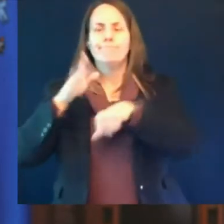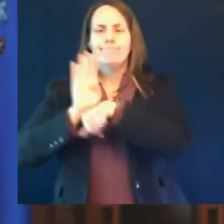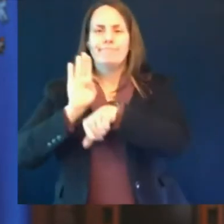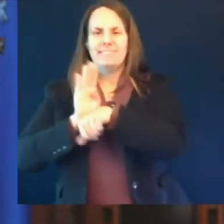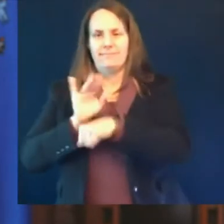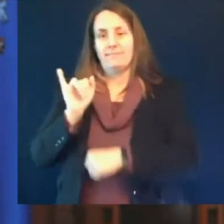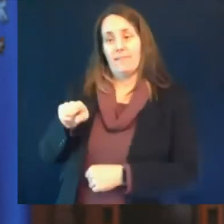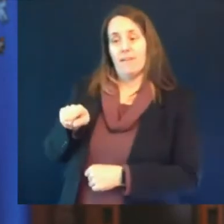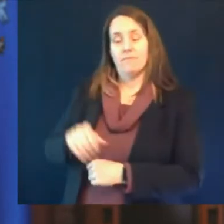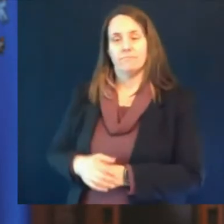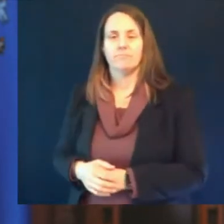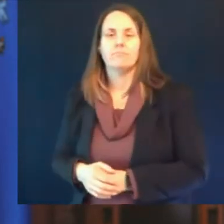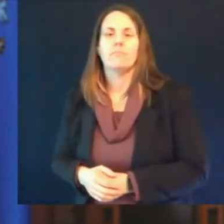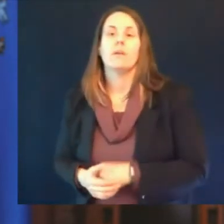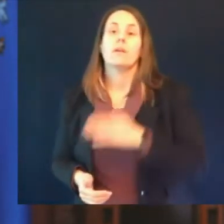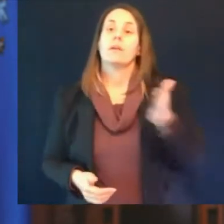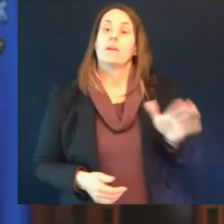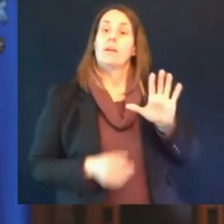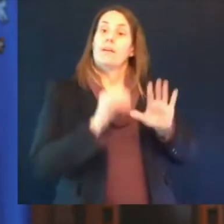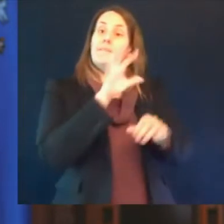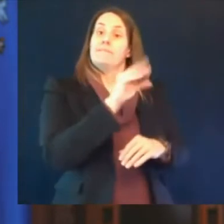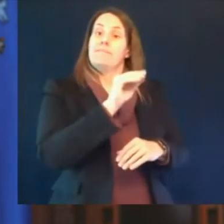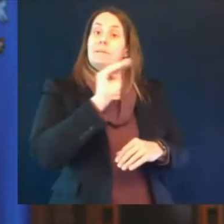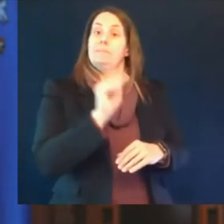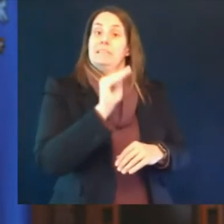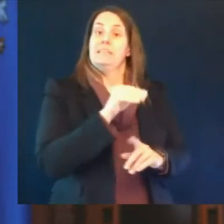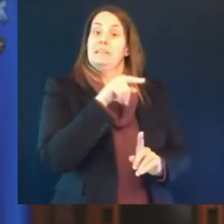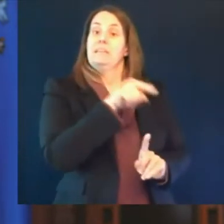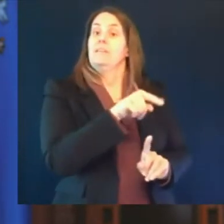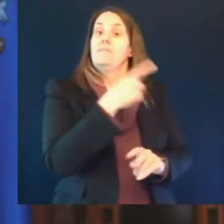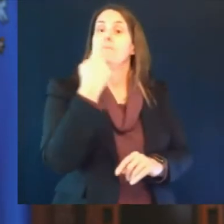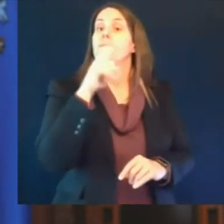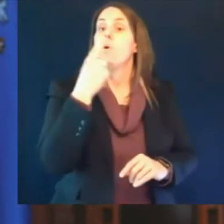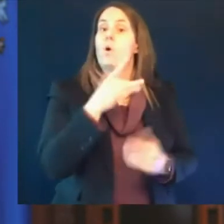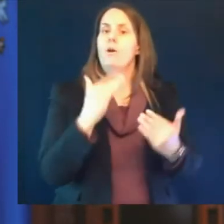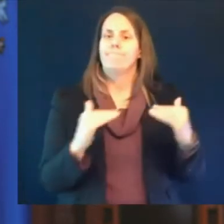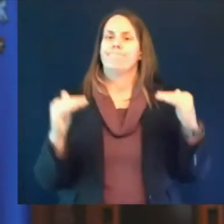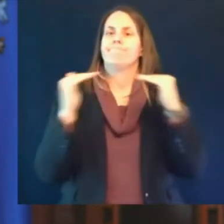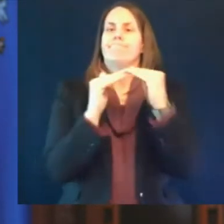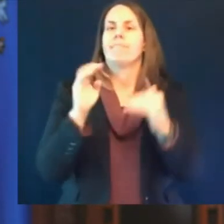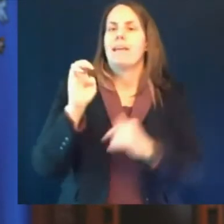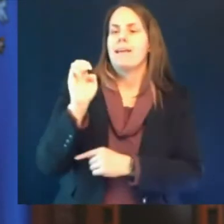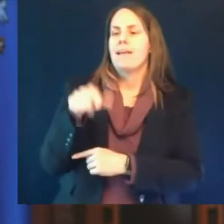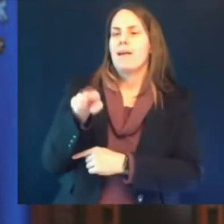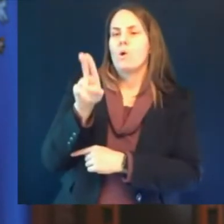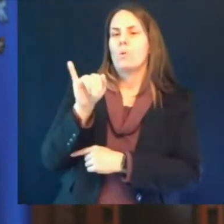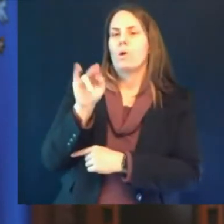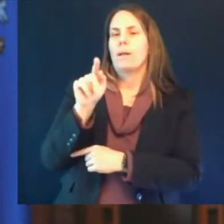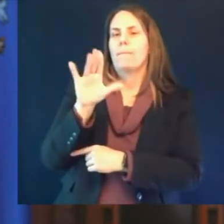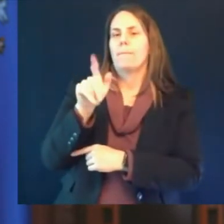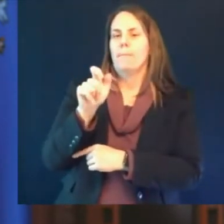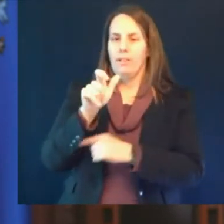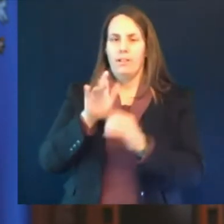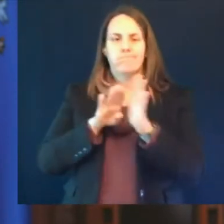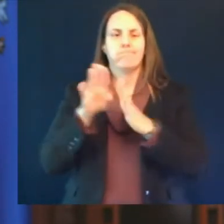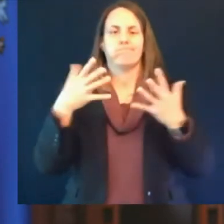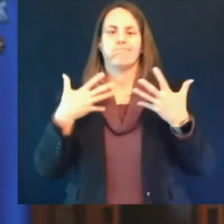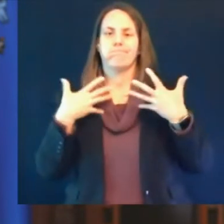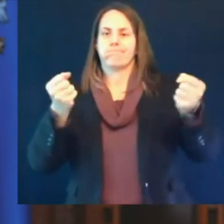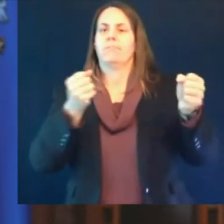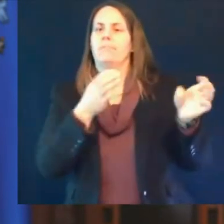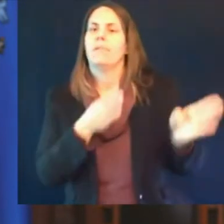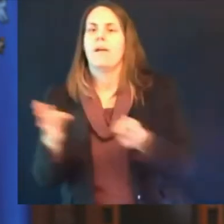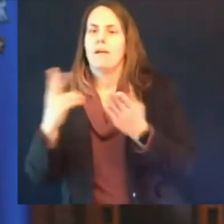an equitable recovery program primarily through grants to community partners who are doing work to eliminate disparities